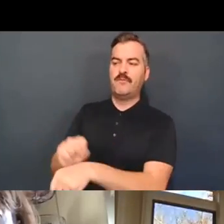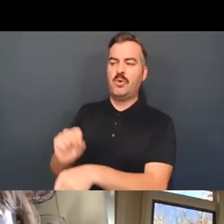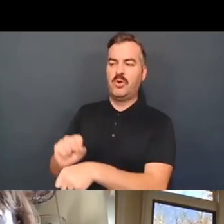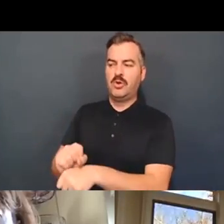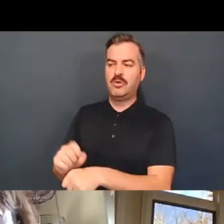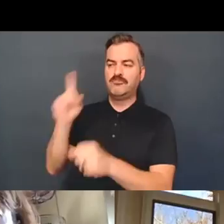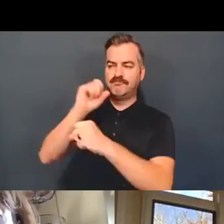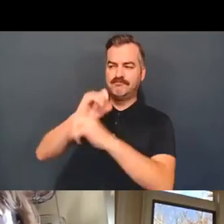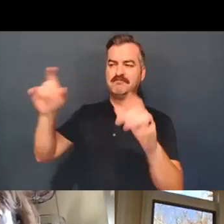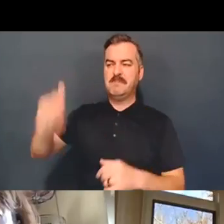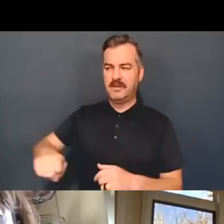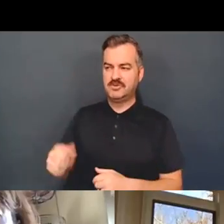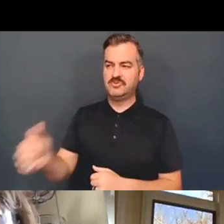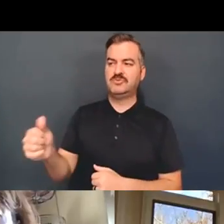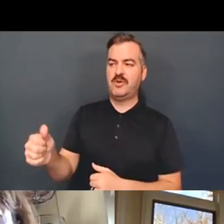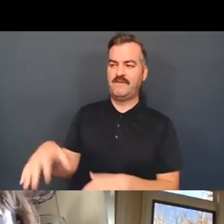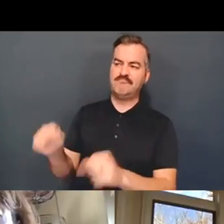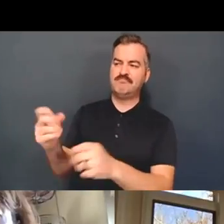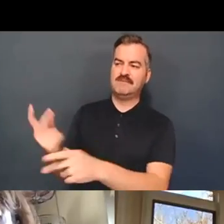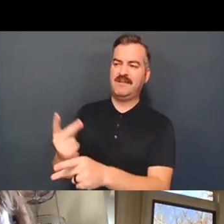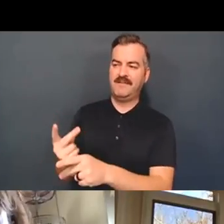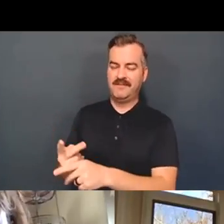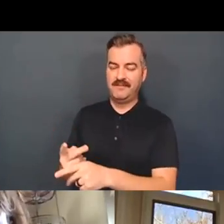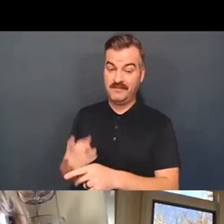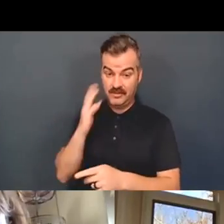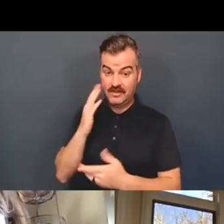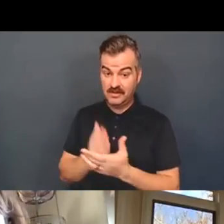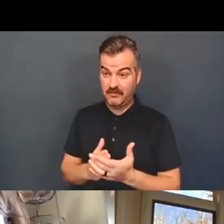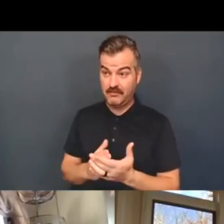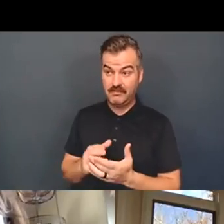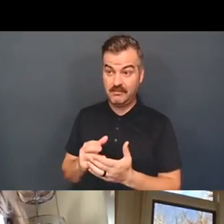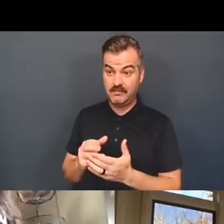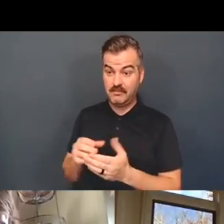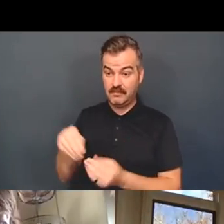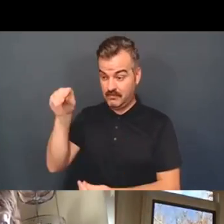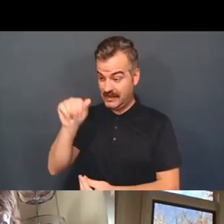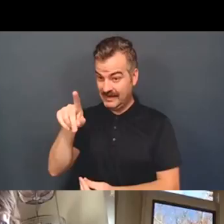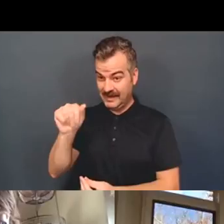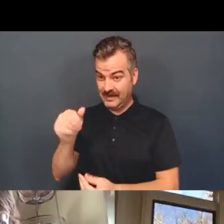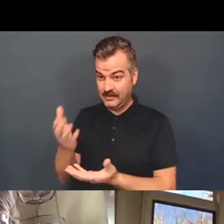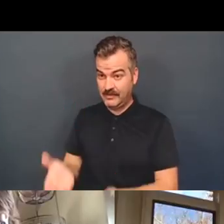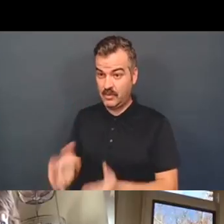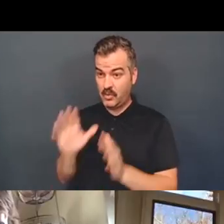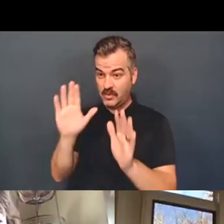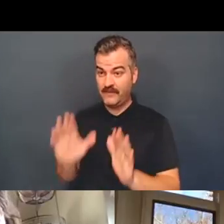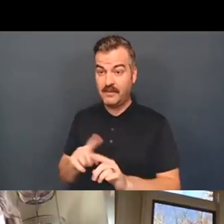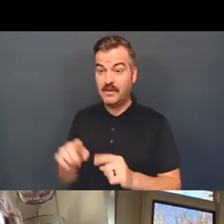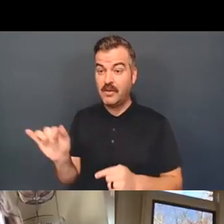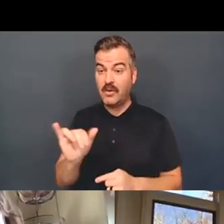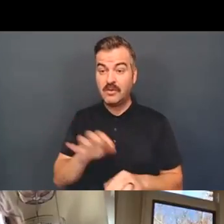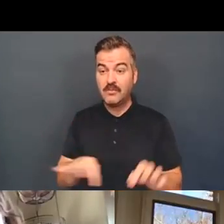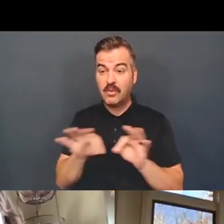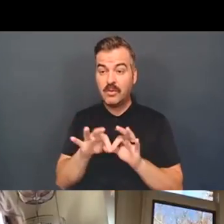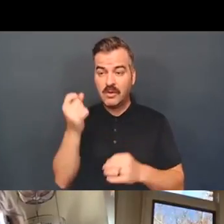even some of the wonderful things in ADA. But that also understand